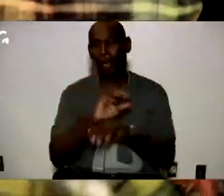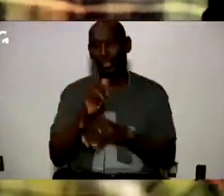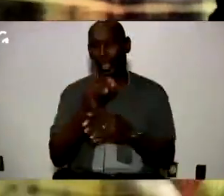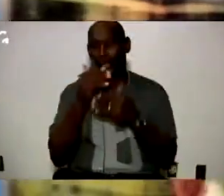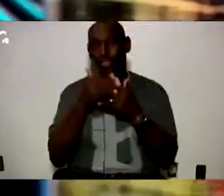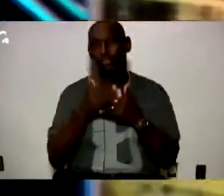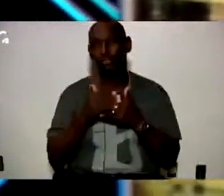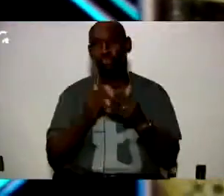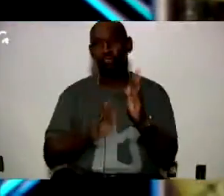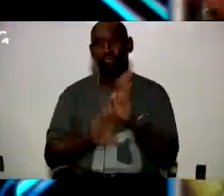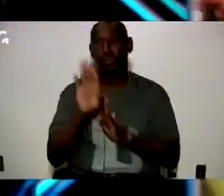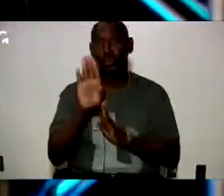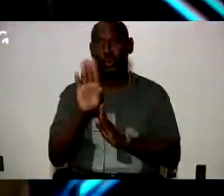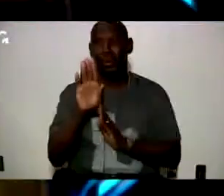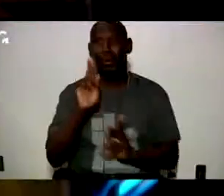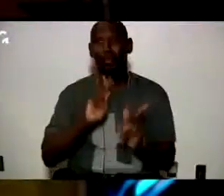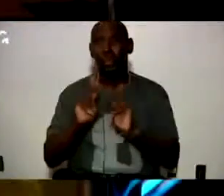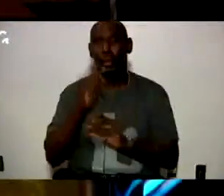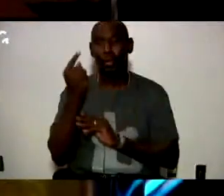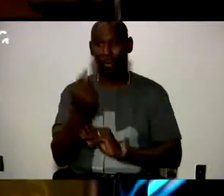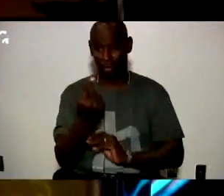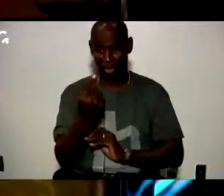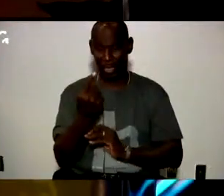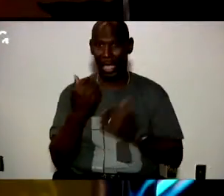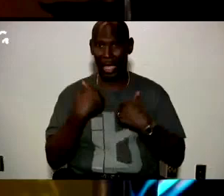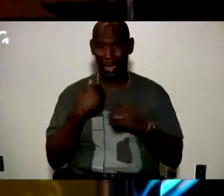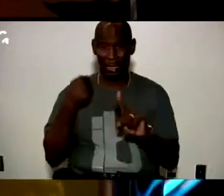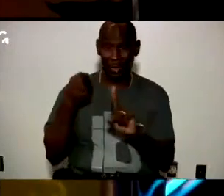off from there but people always had an impact